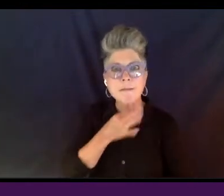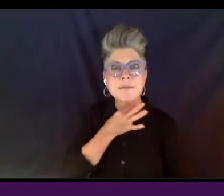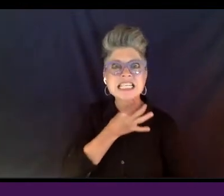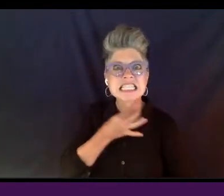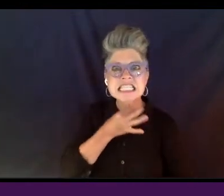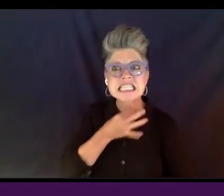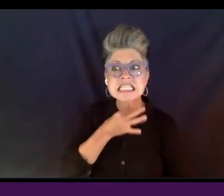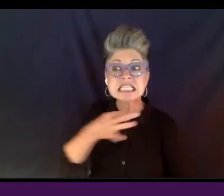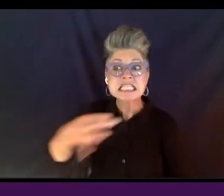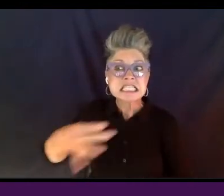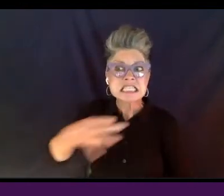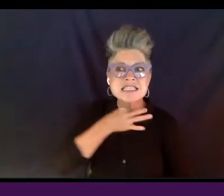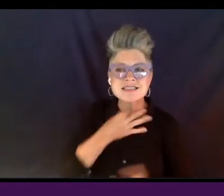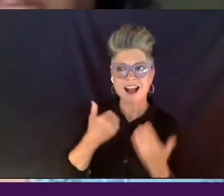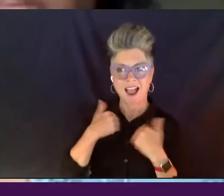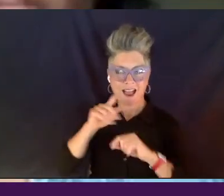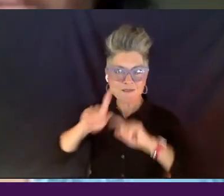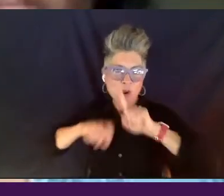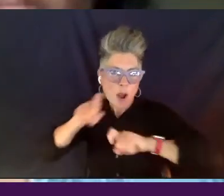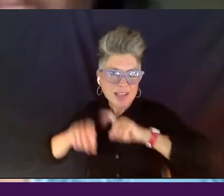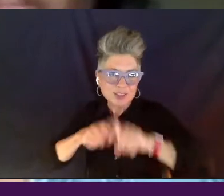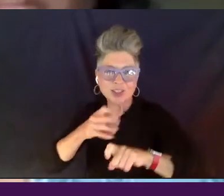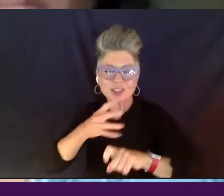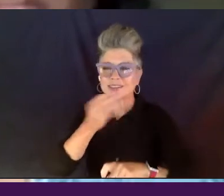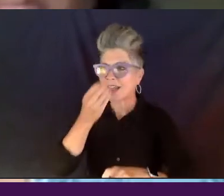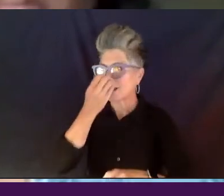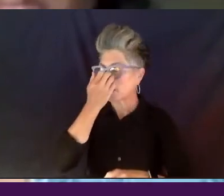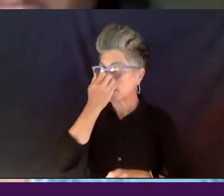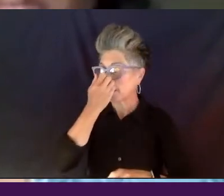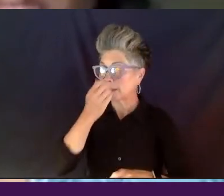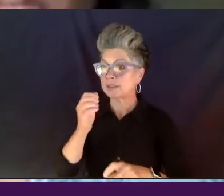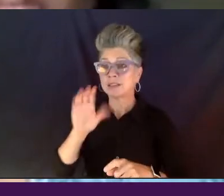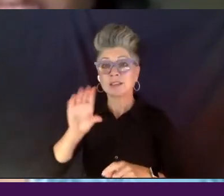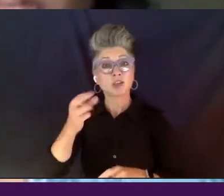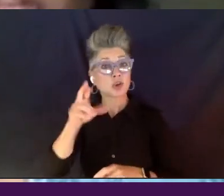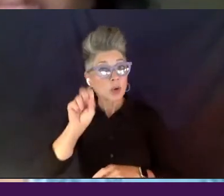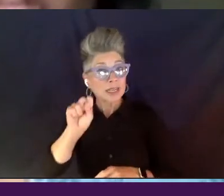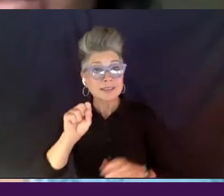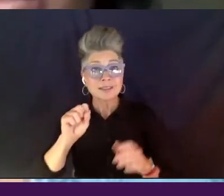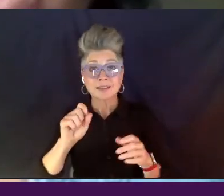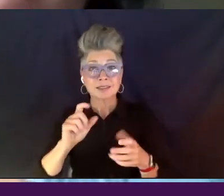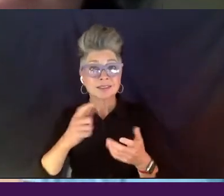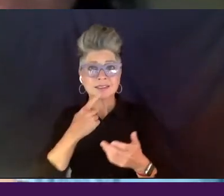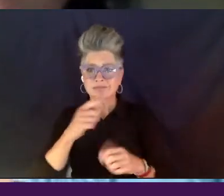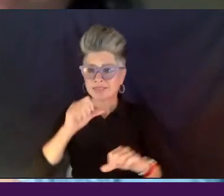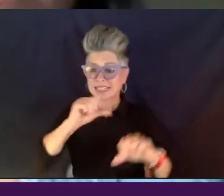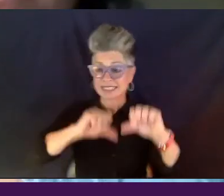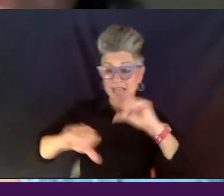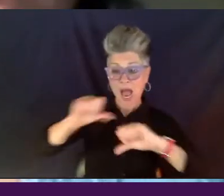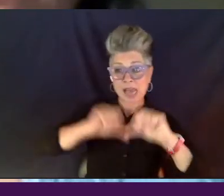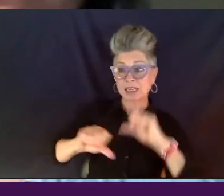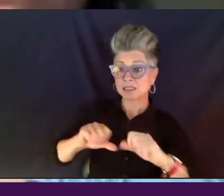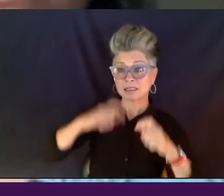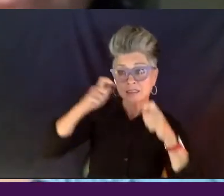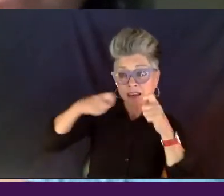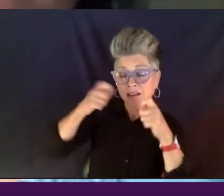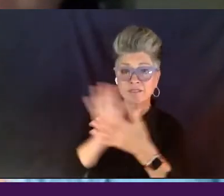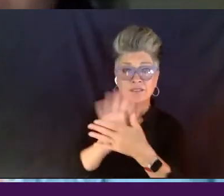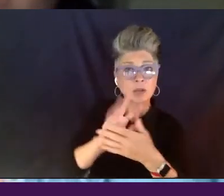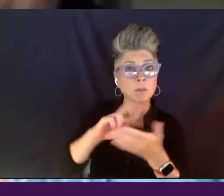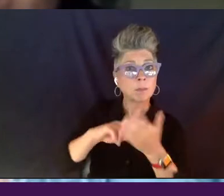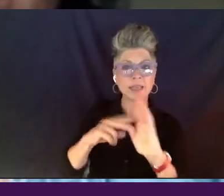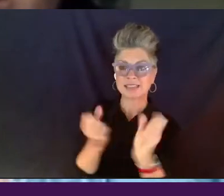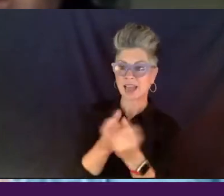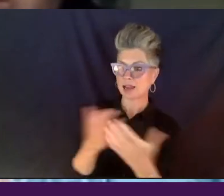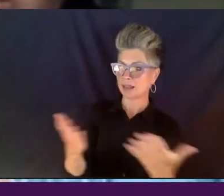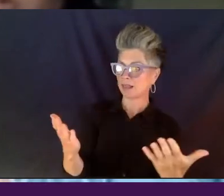you know, Chris has, um, expressed is that, you know, science film is, is anything that, you know, where someone has a question